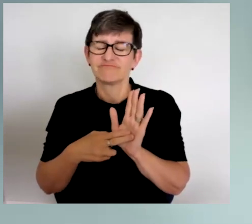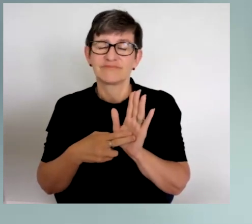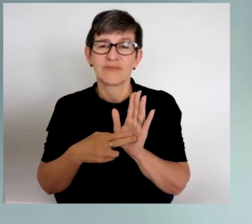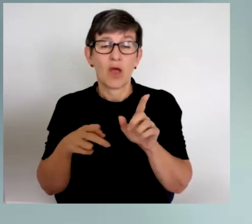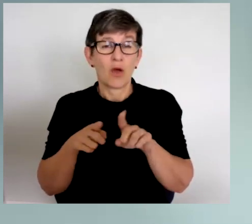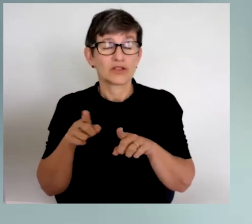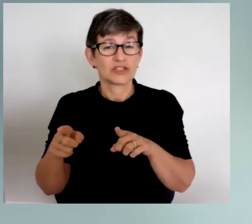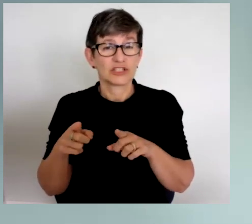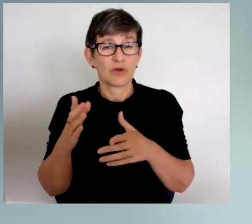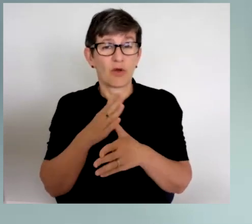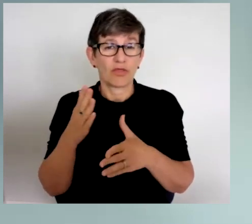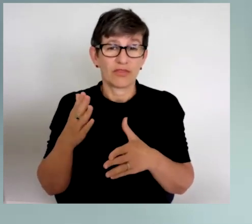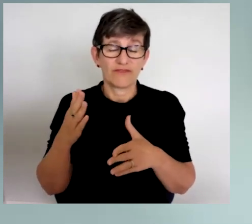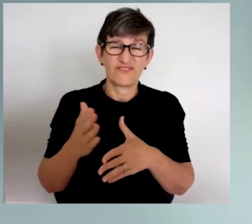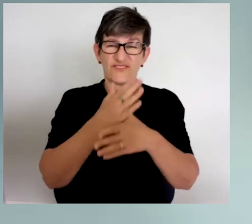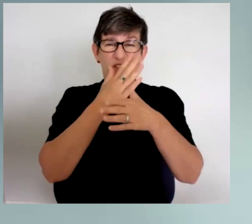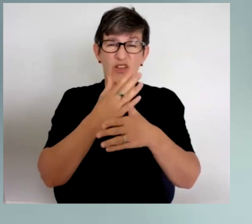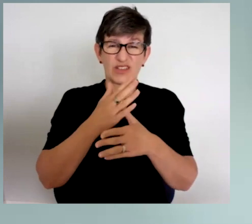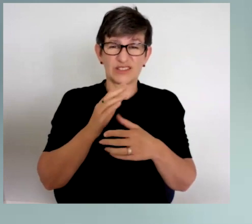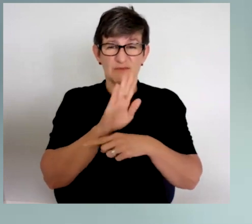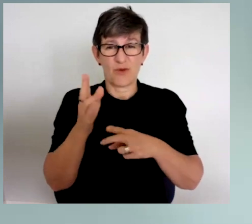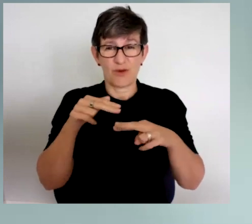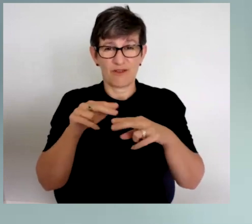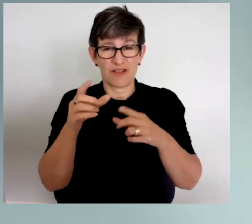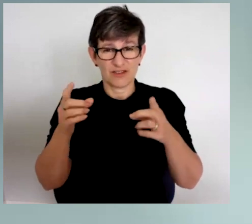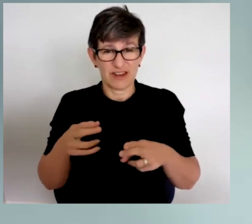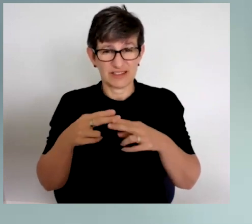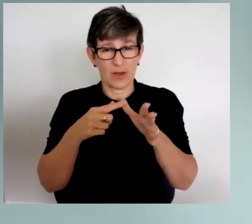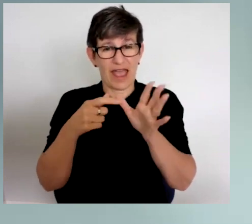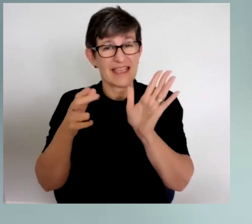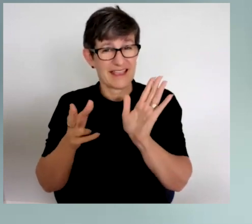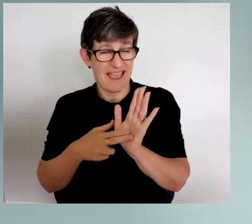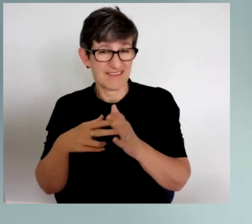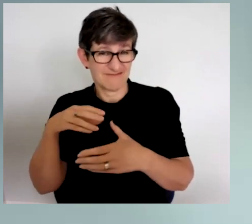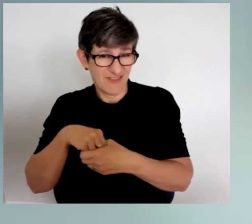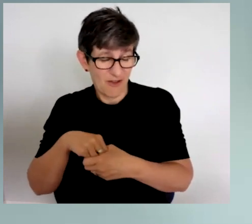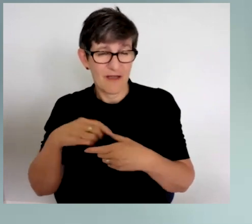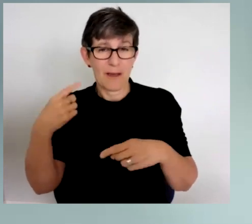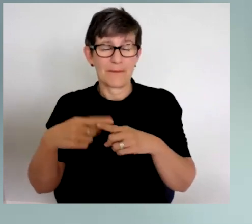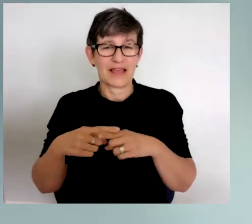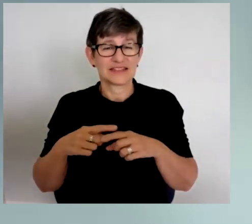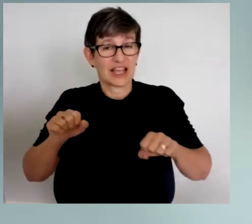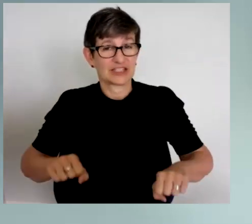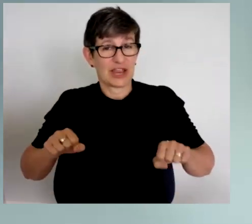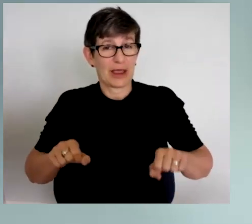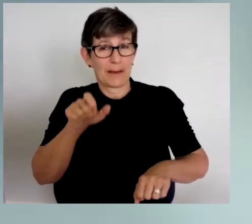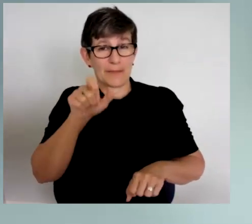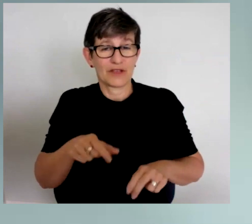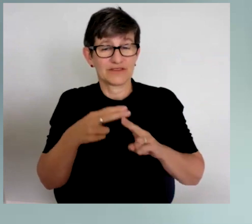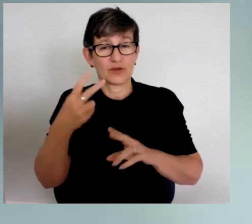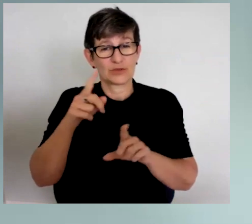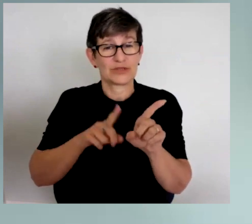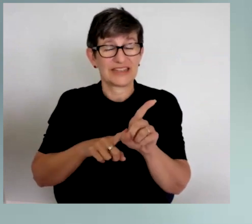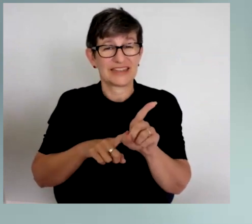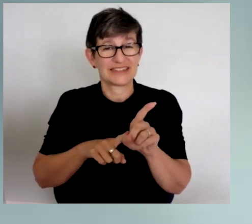Board of Directors. Sue also was Chairperson of ACAN's Board for two